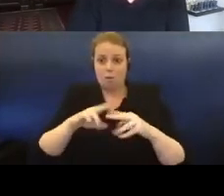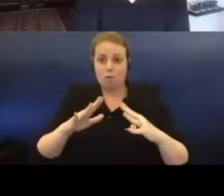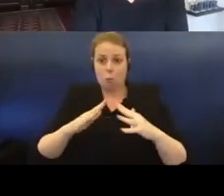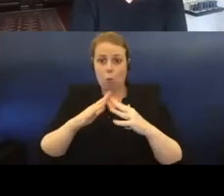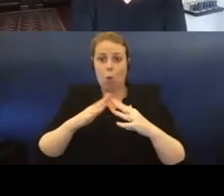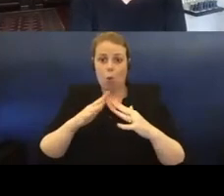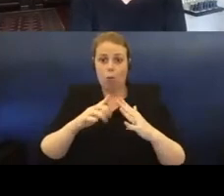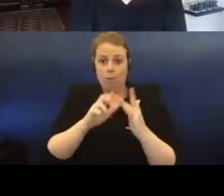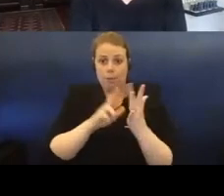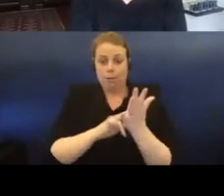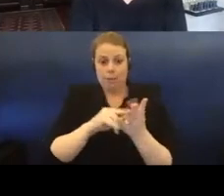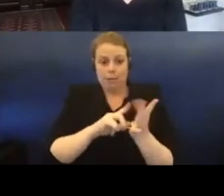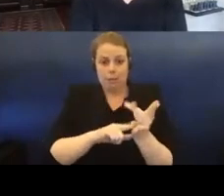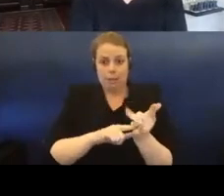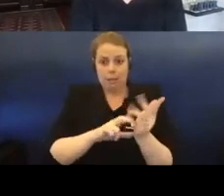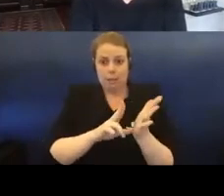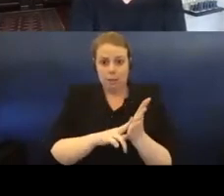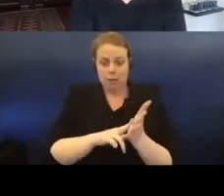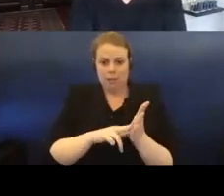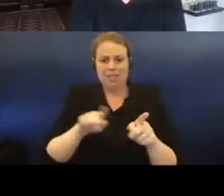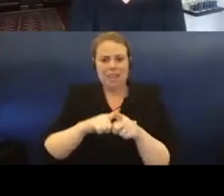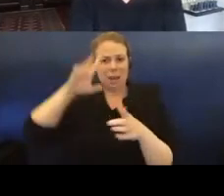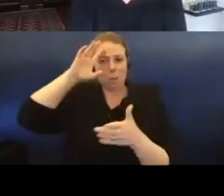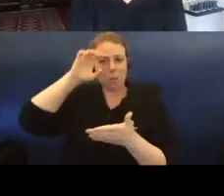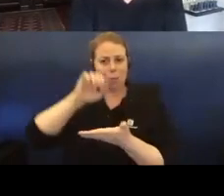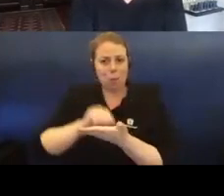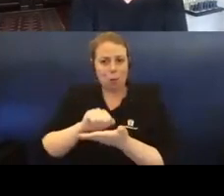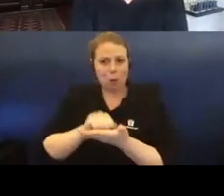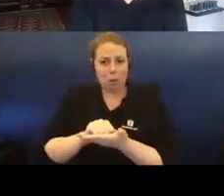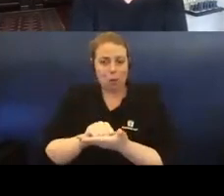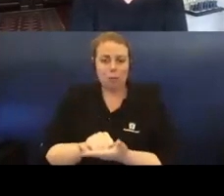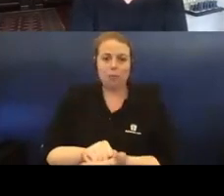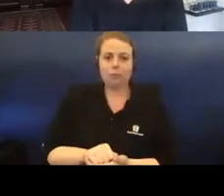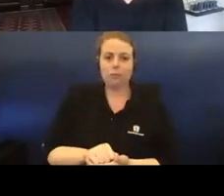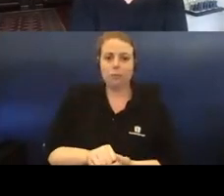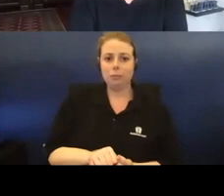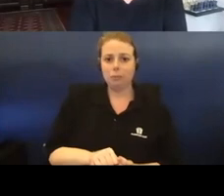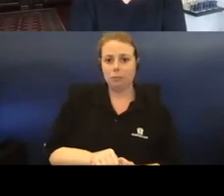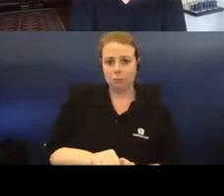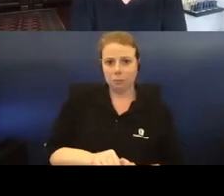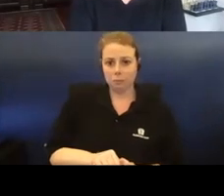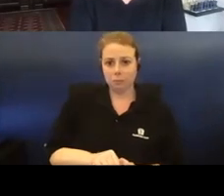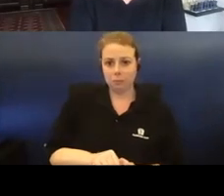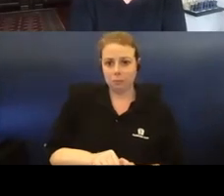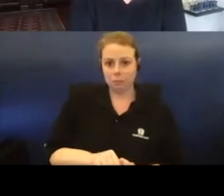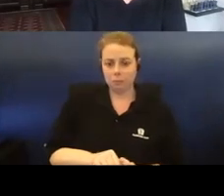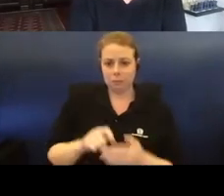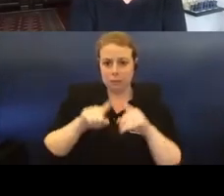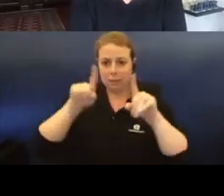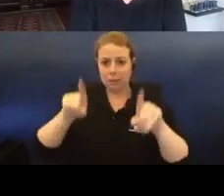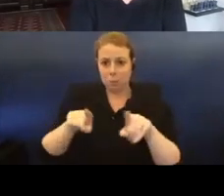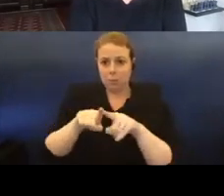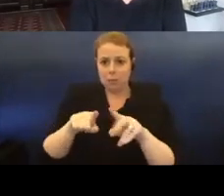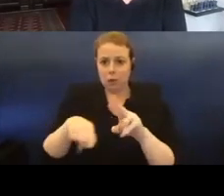time takes on the form of a memorial. The Image is Not Nothing, Concrete Archives is an exhibition that